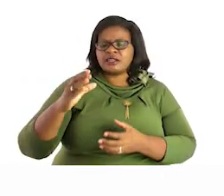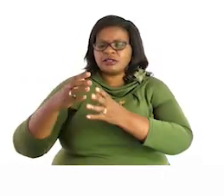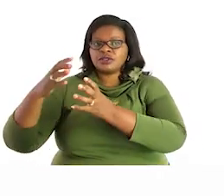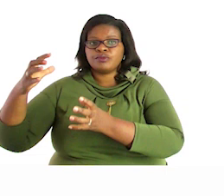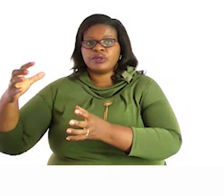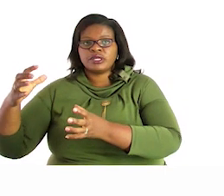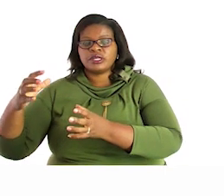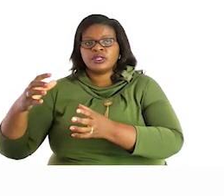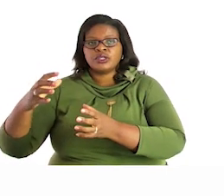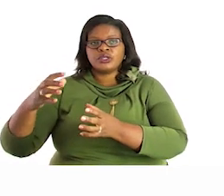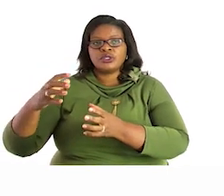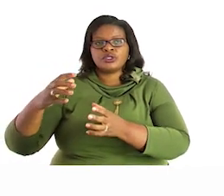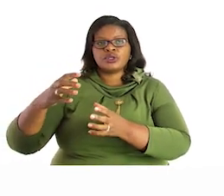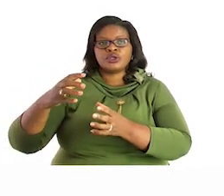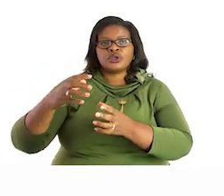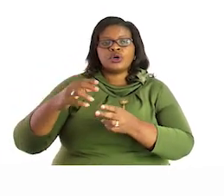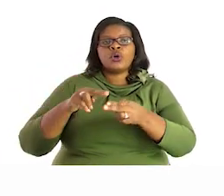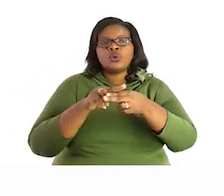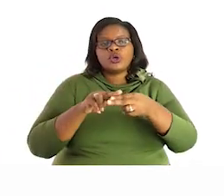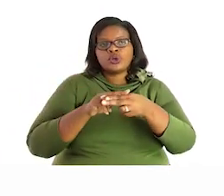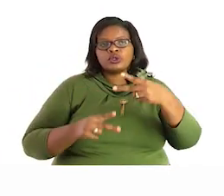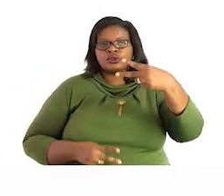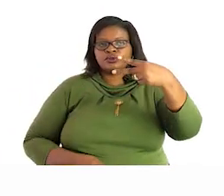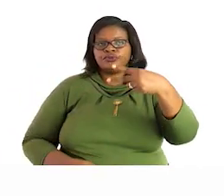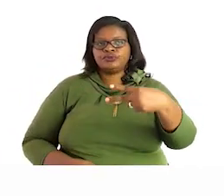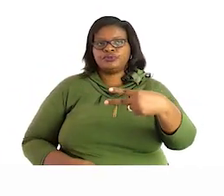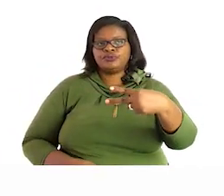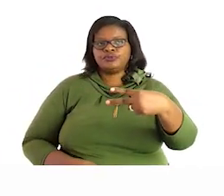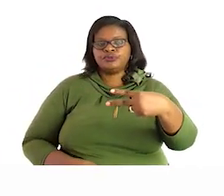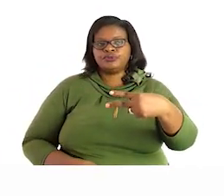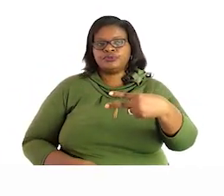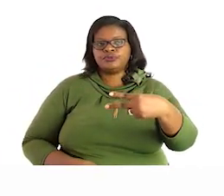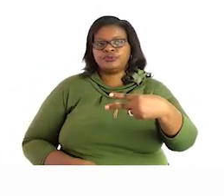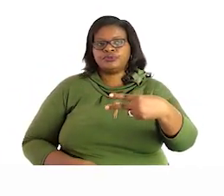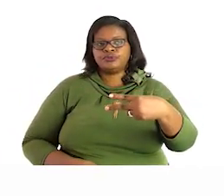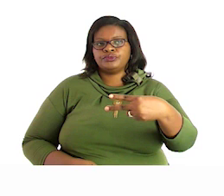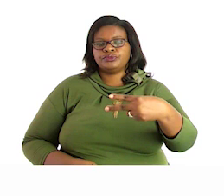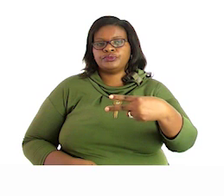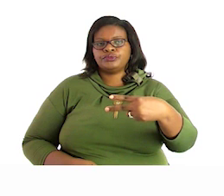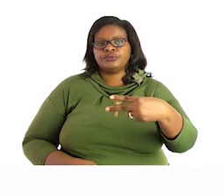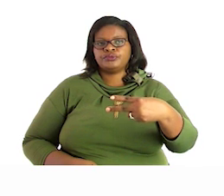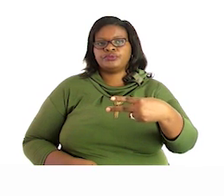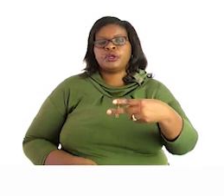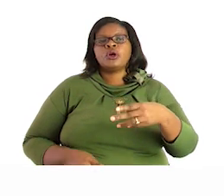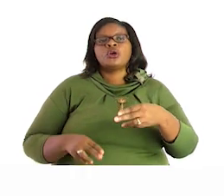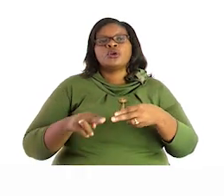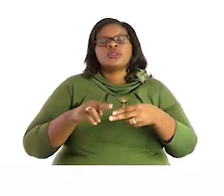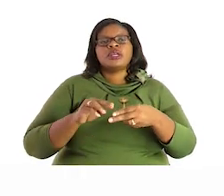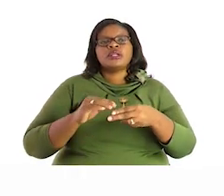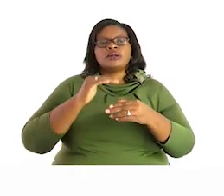we are going to use the less than sign then let us go to number two